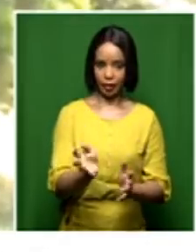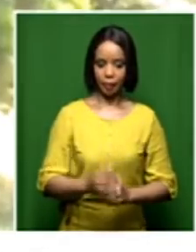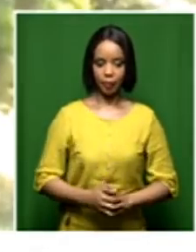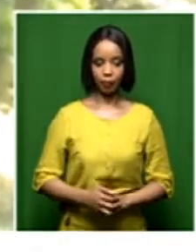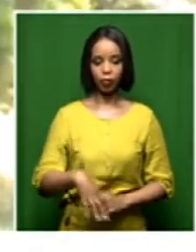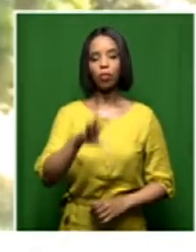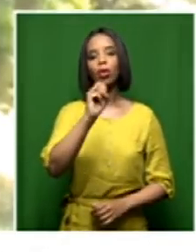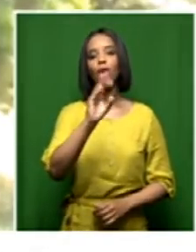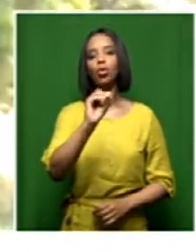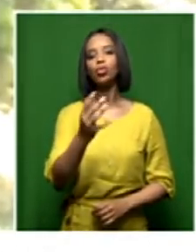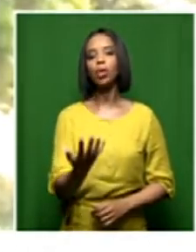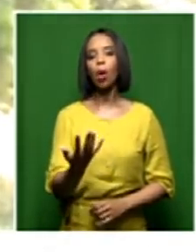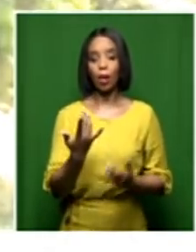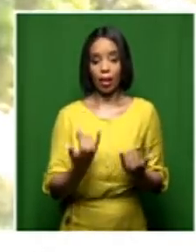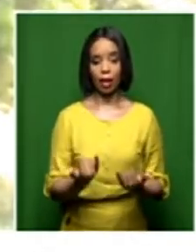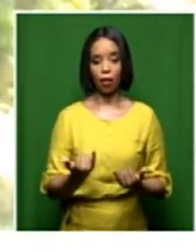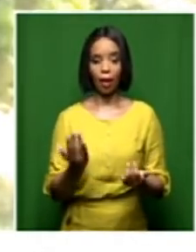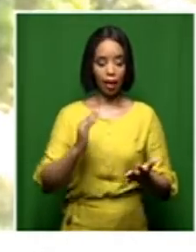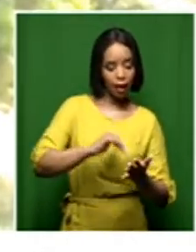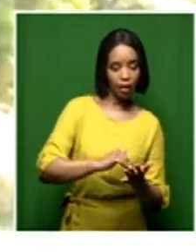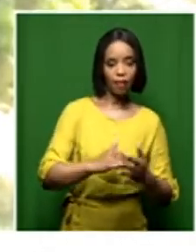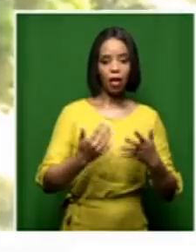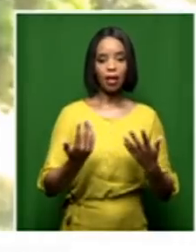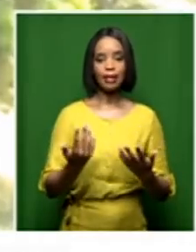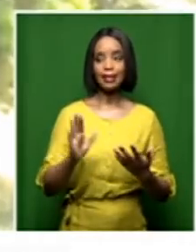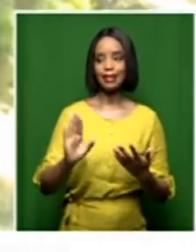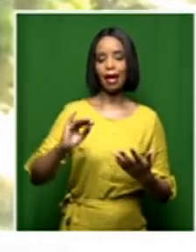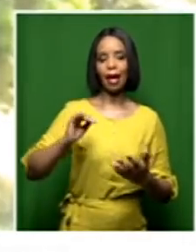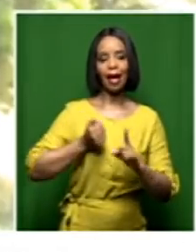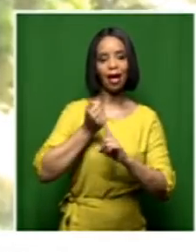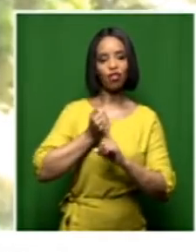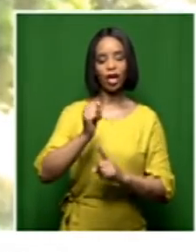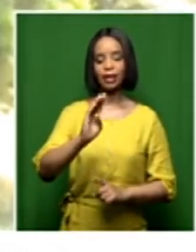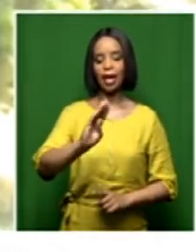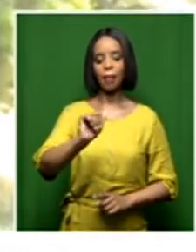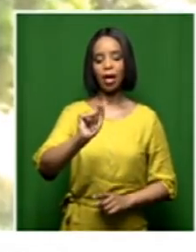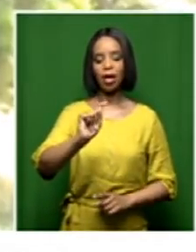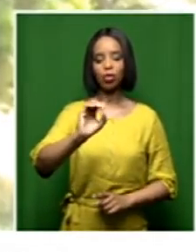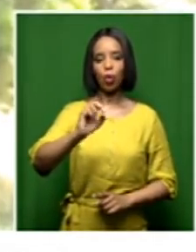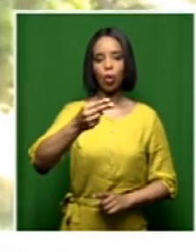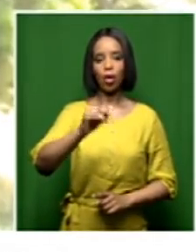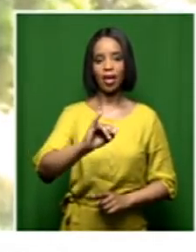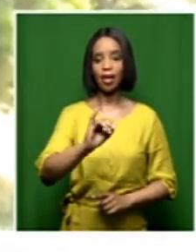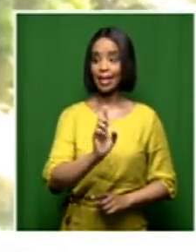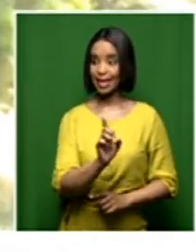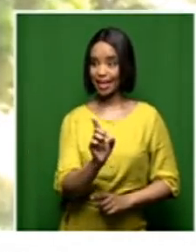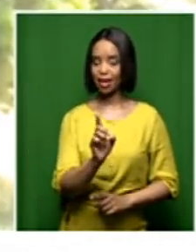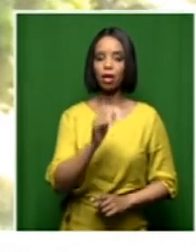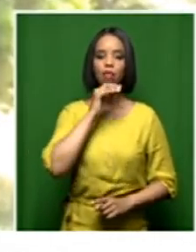Advocate Shamila Bhattoy would have signaled, in our view,